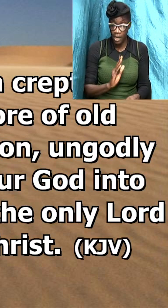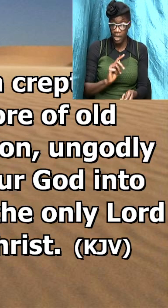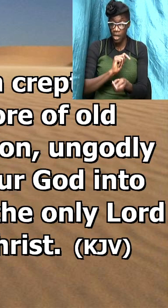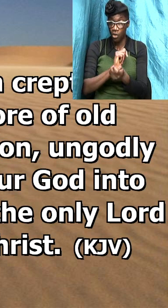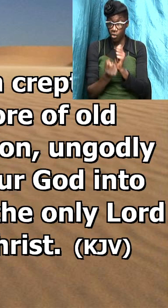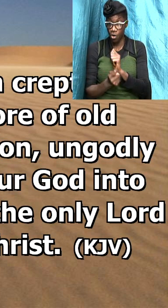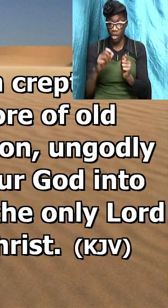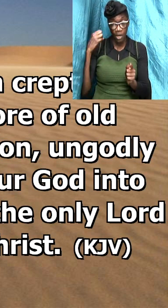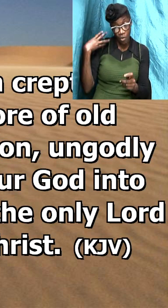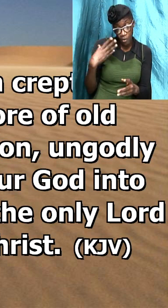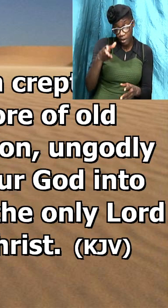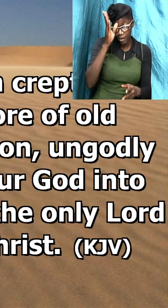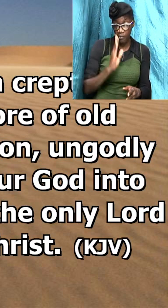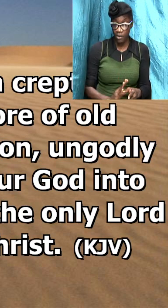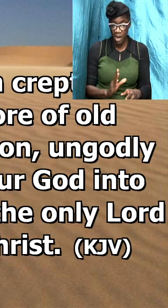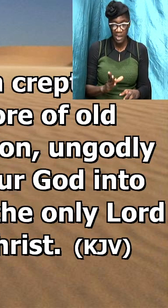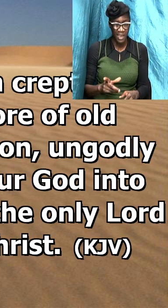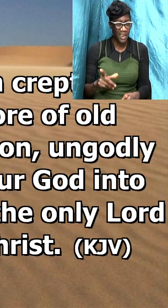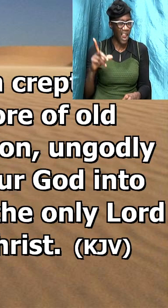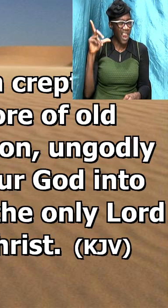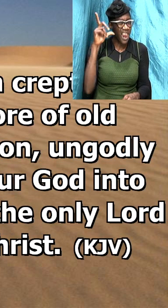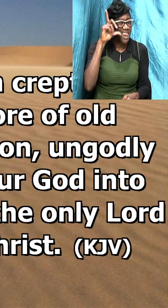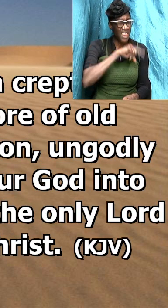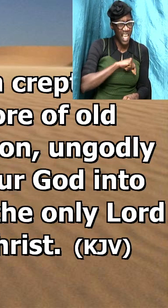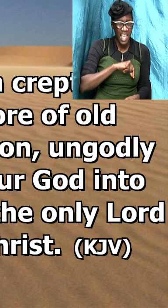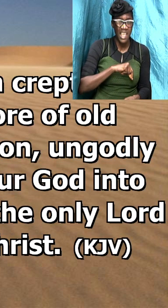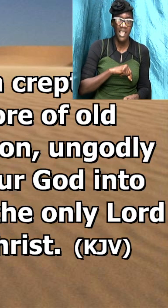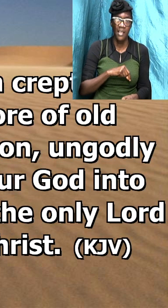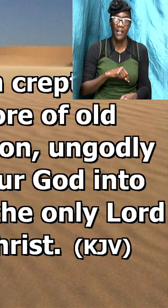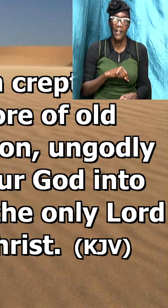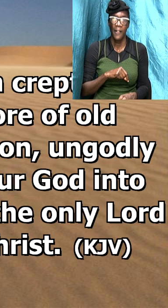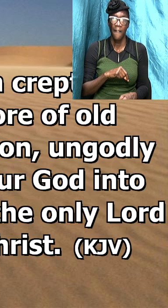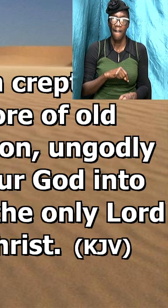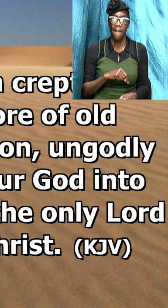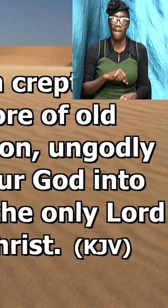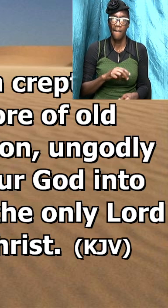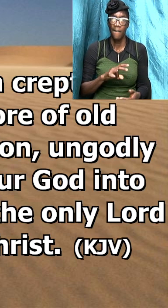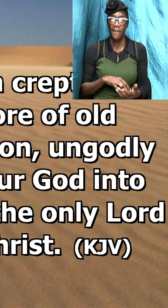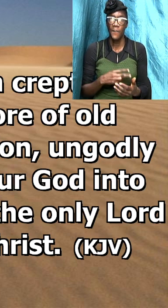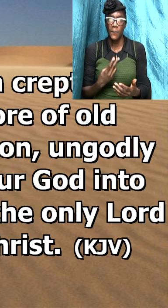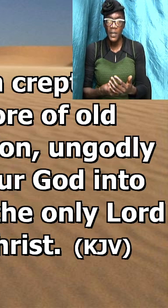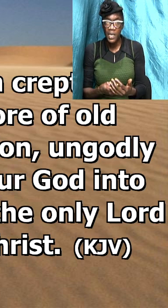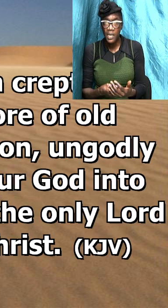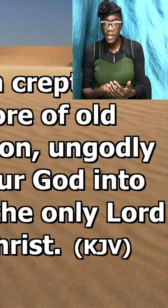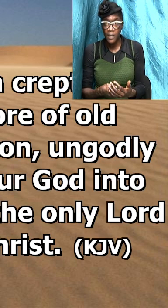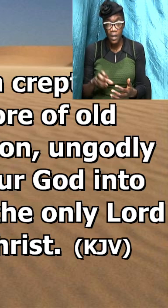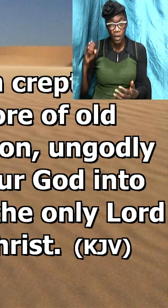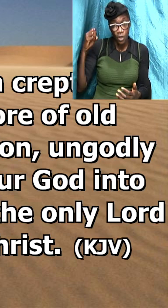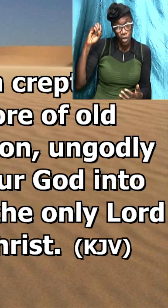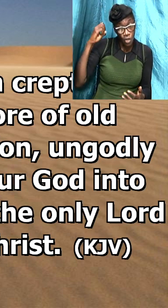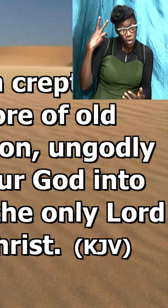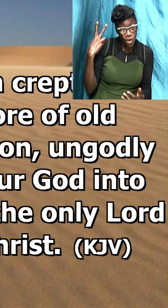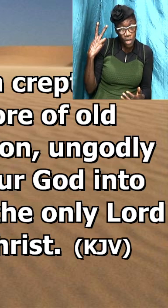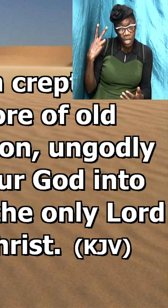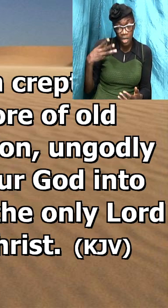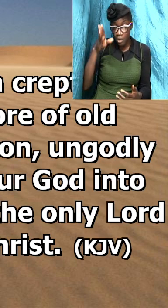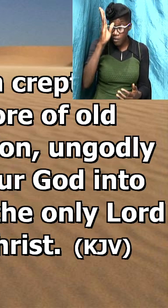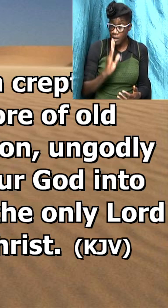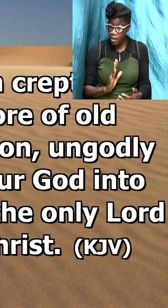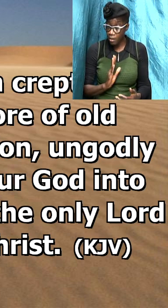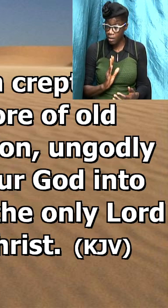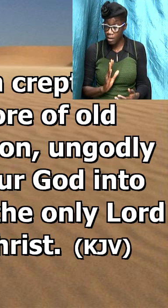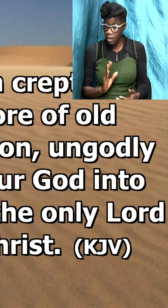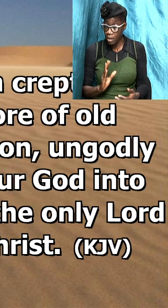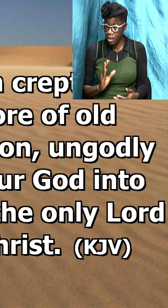the grace of god into lasciviousness in other words the turning the grace of god is a license to sin